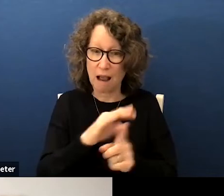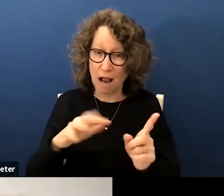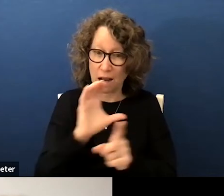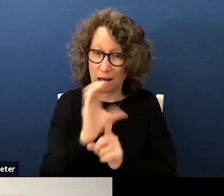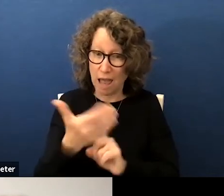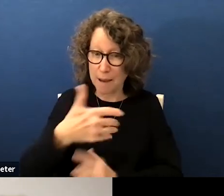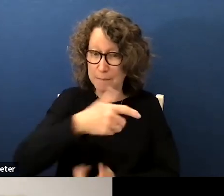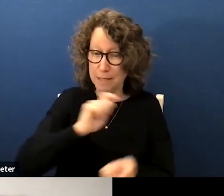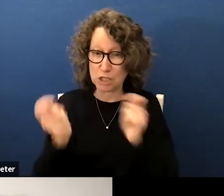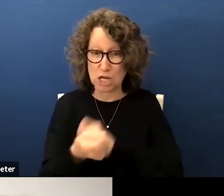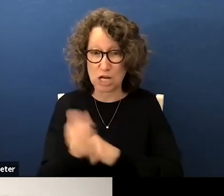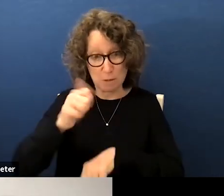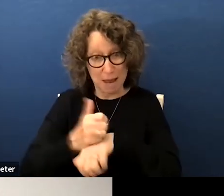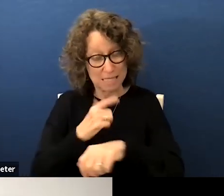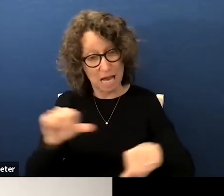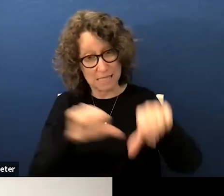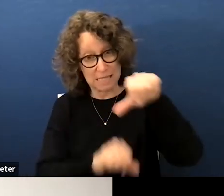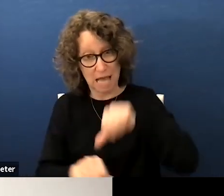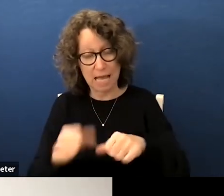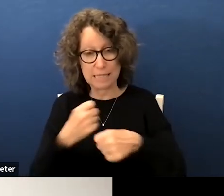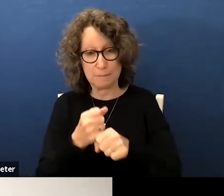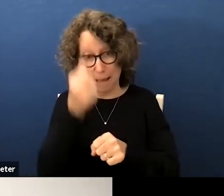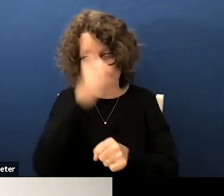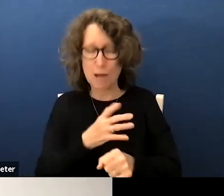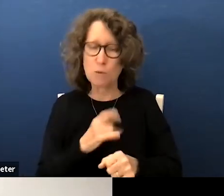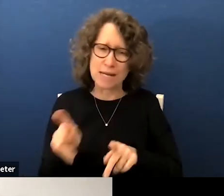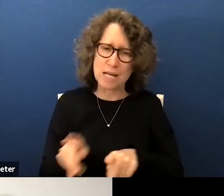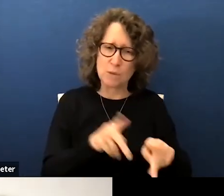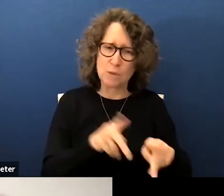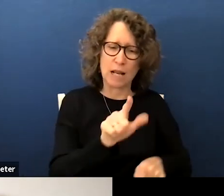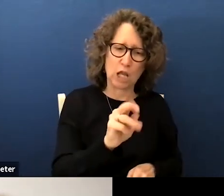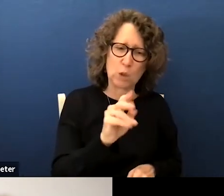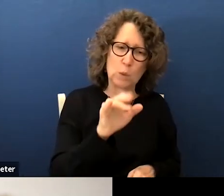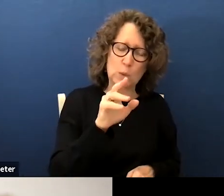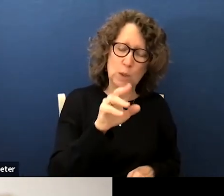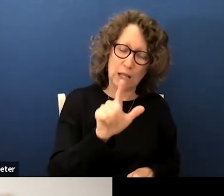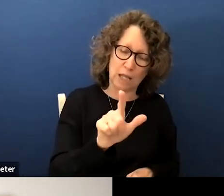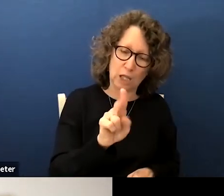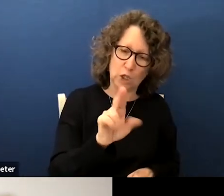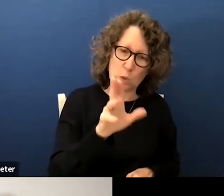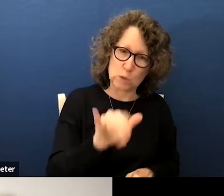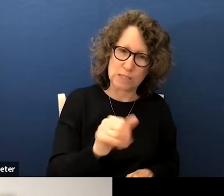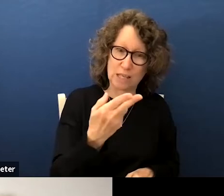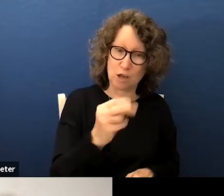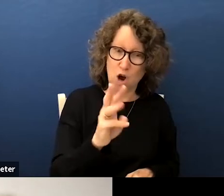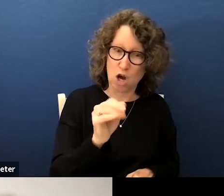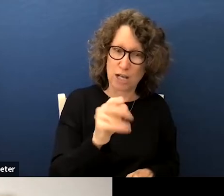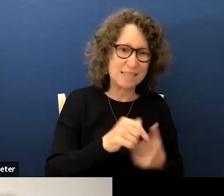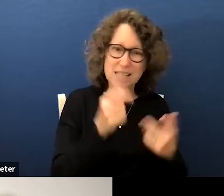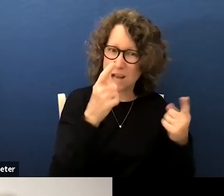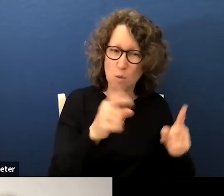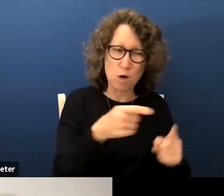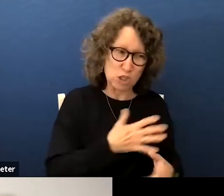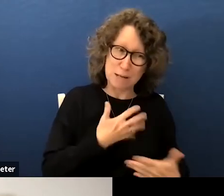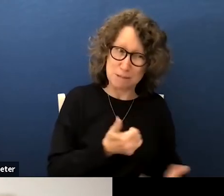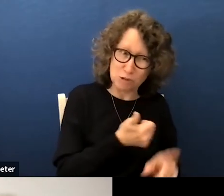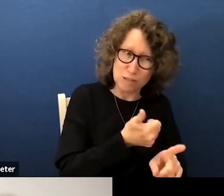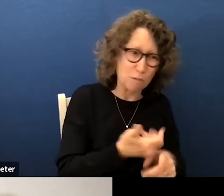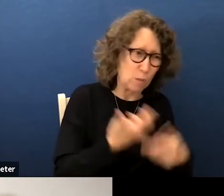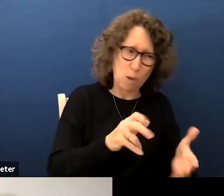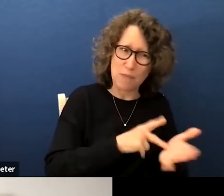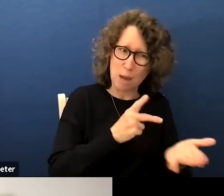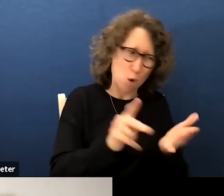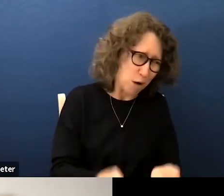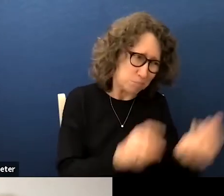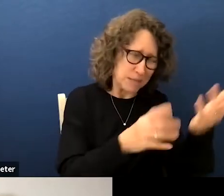based on science man-made we need to agree lucy caulkins doesn't work she admits it herself so we don't want that program